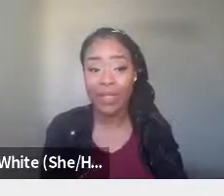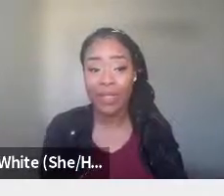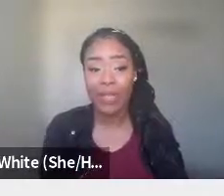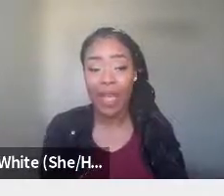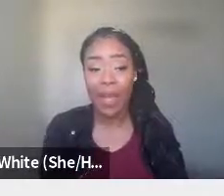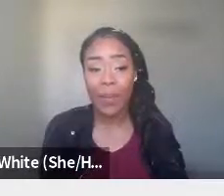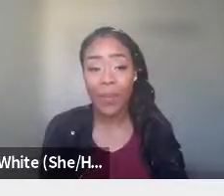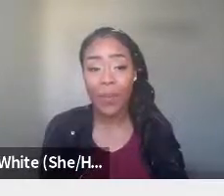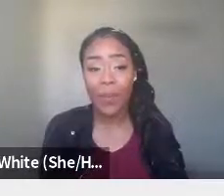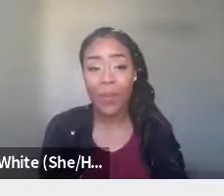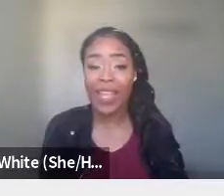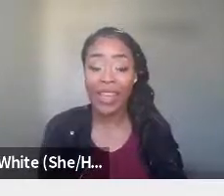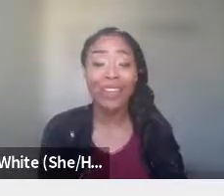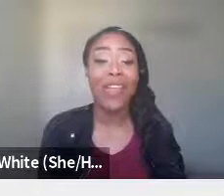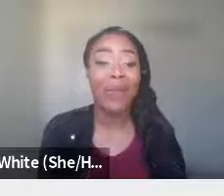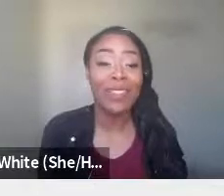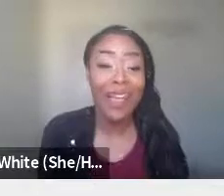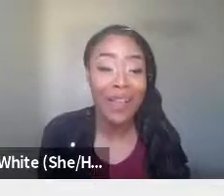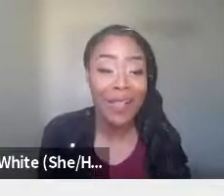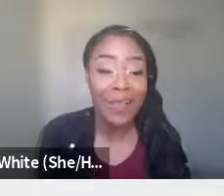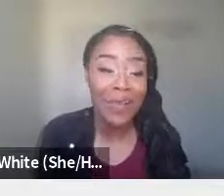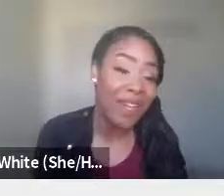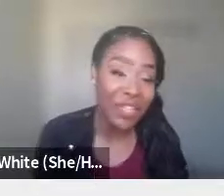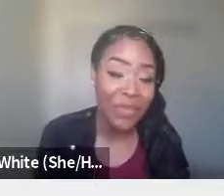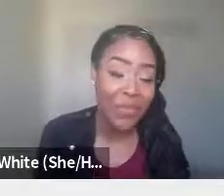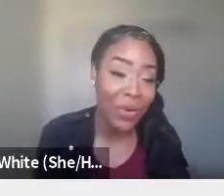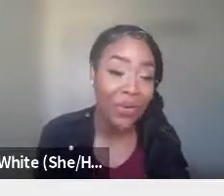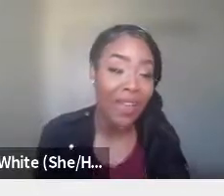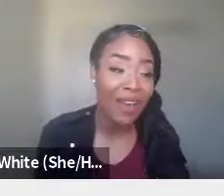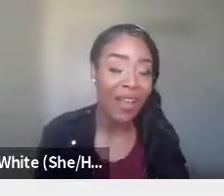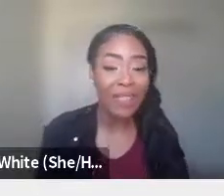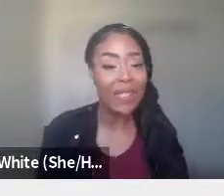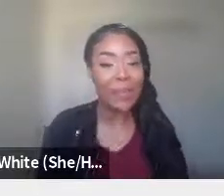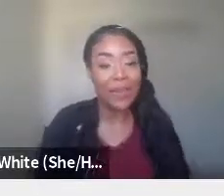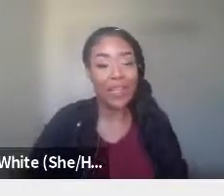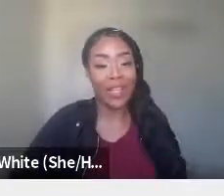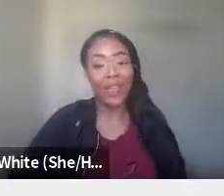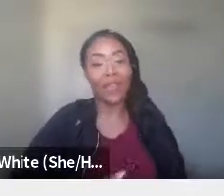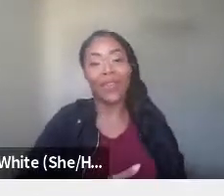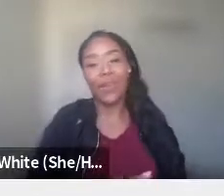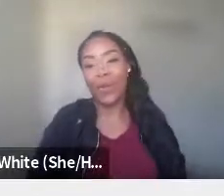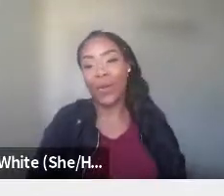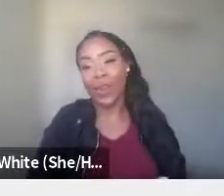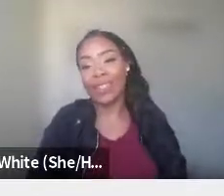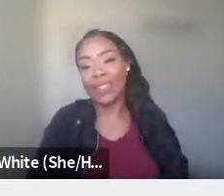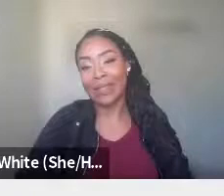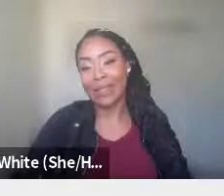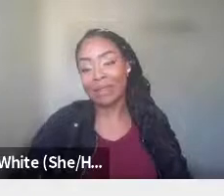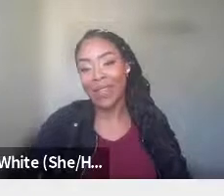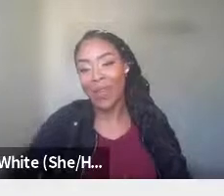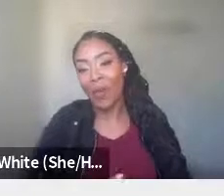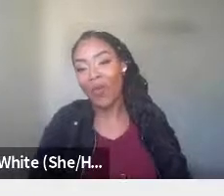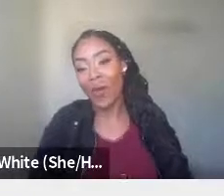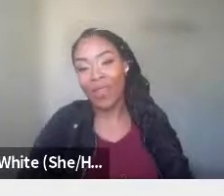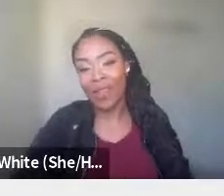bias. But again, not relying on them to do your education for you. They are not the speakers of, you know, racism,